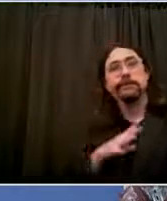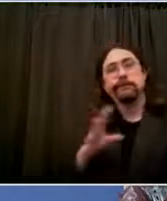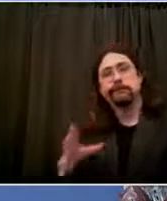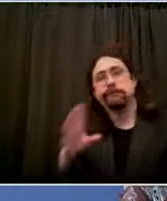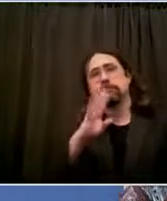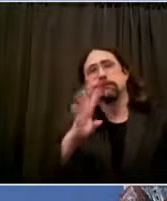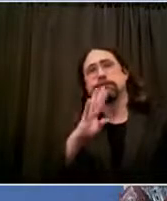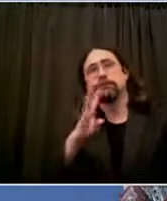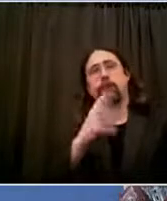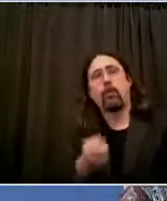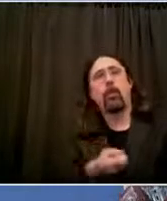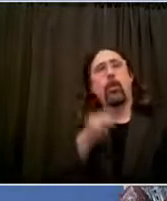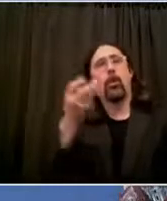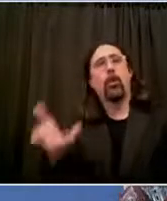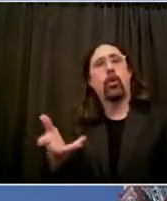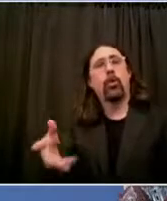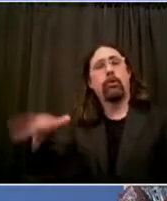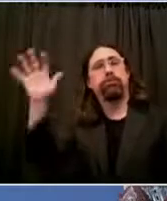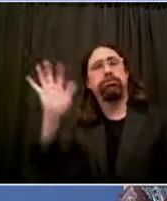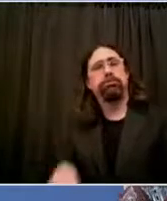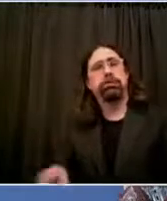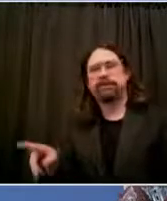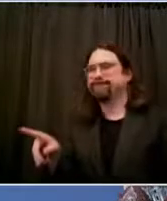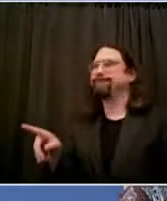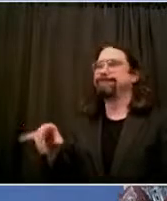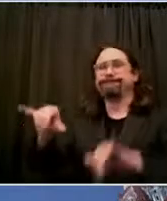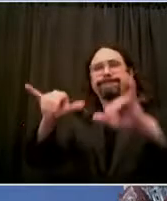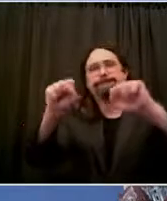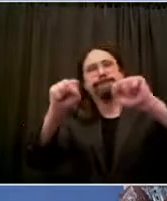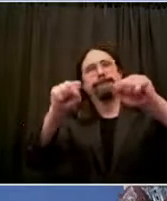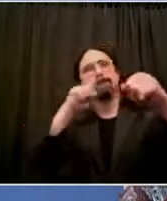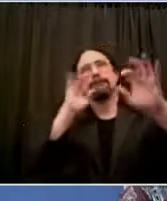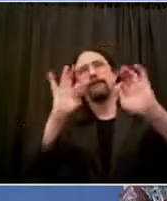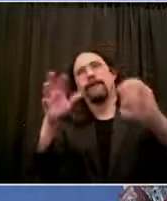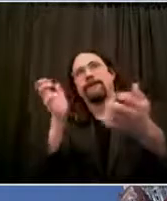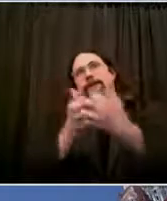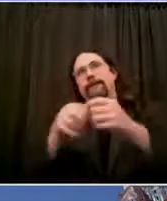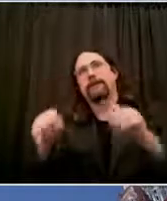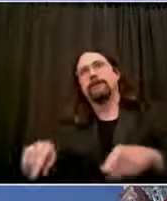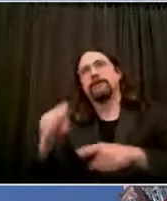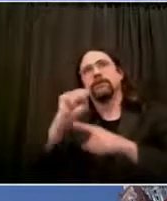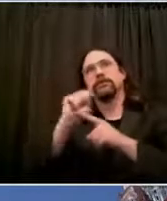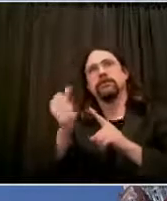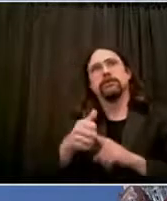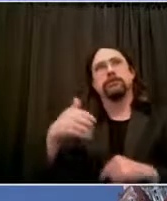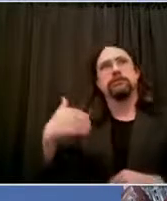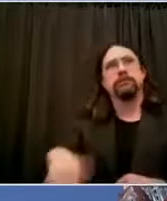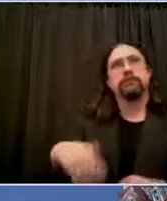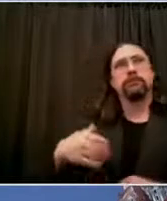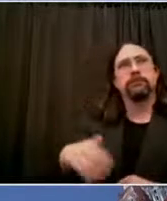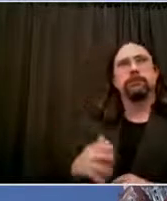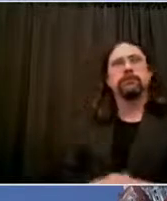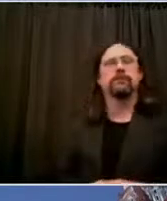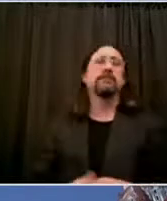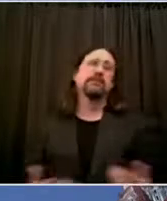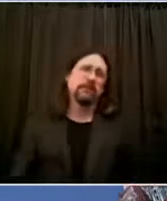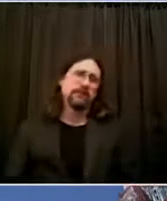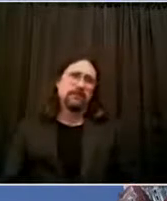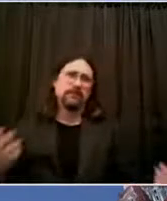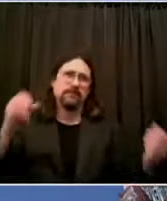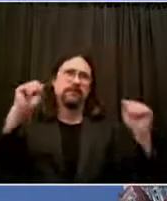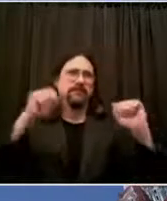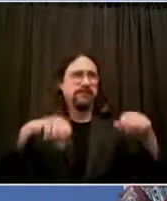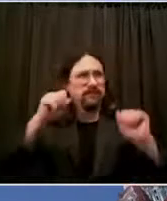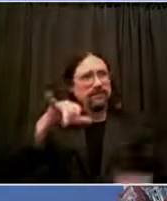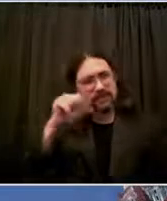but also to take away that which has created so much additional injustice and start the framework for that fair recovery that we